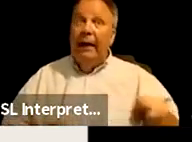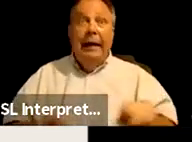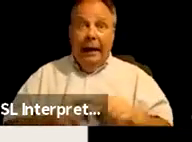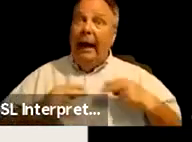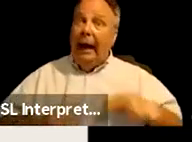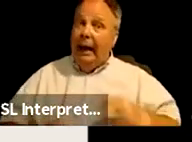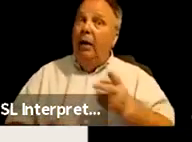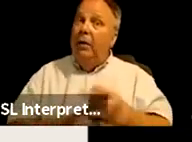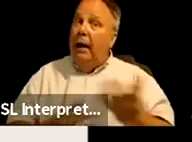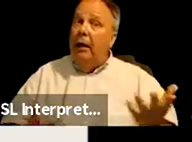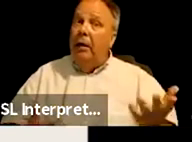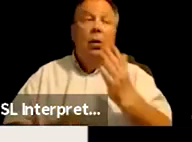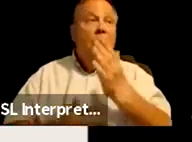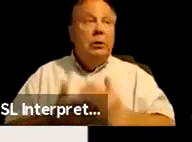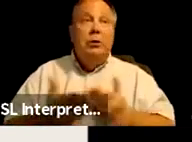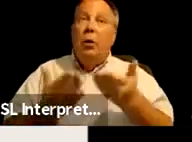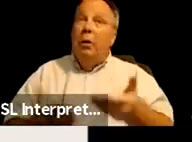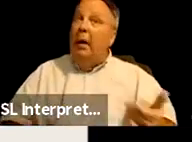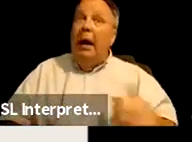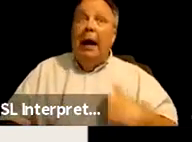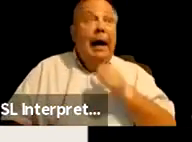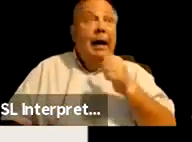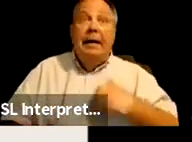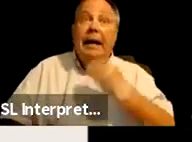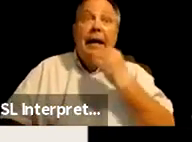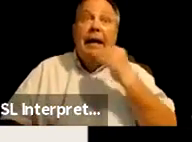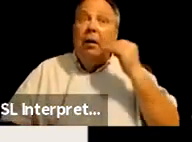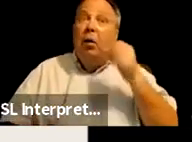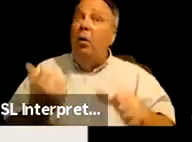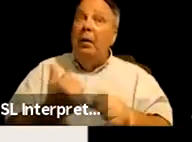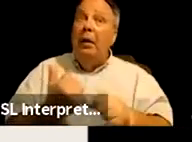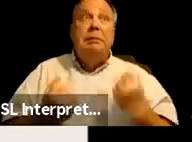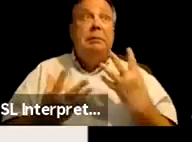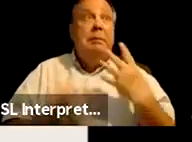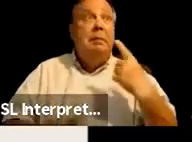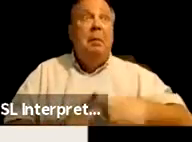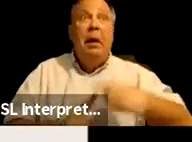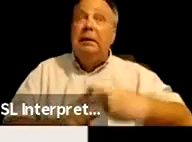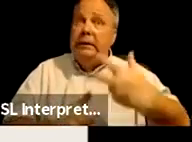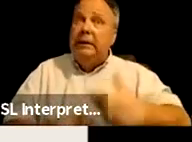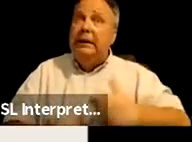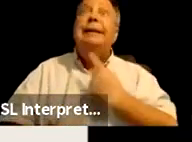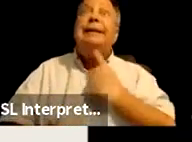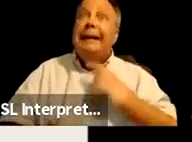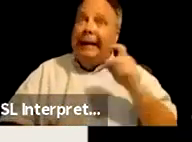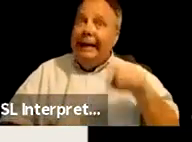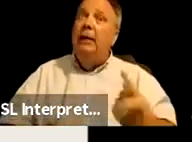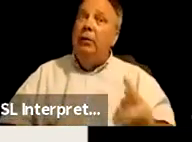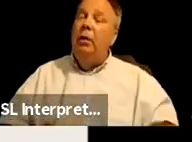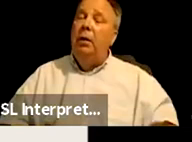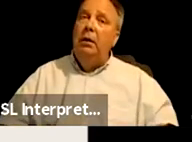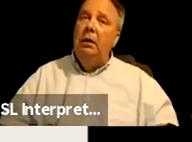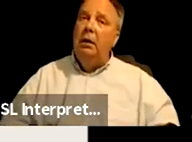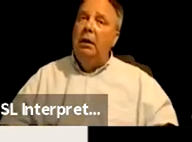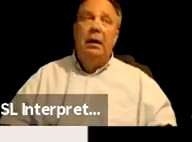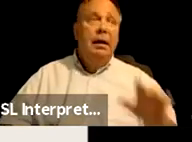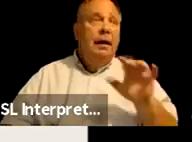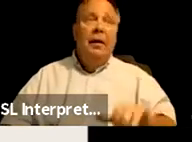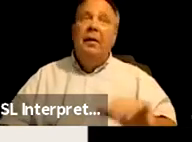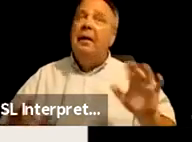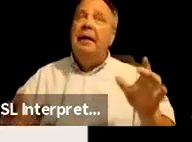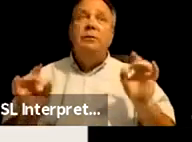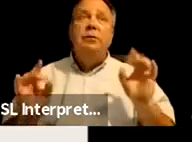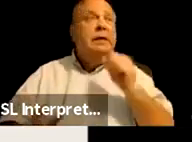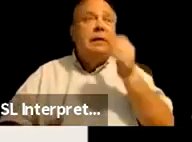or certain items. I haven't had a home health aid in months and I desperately need one, you know, this crisis, it's